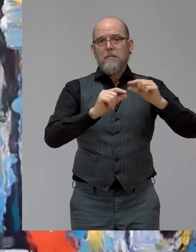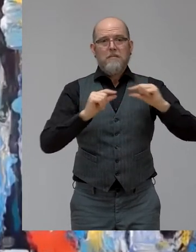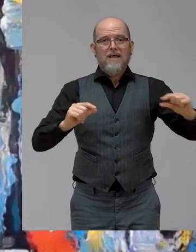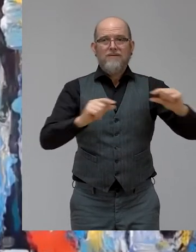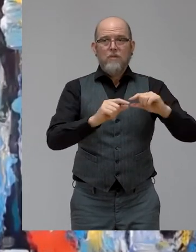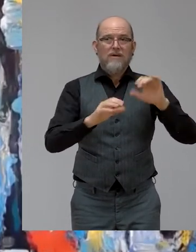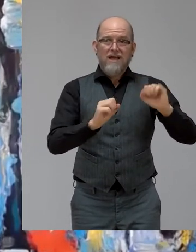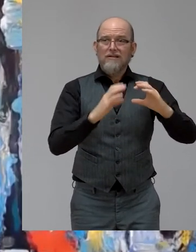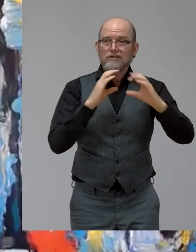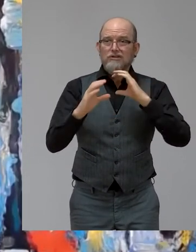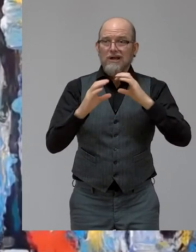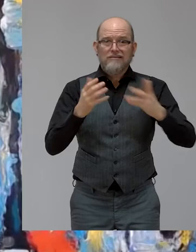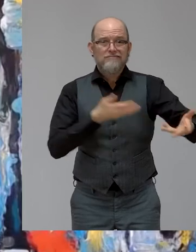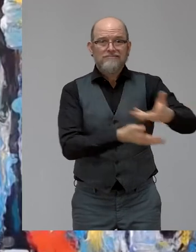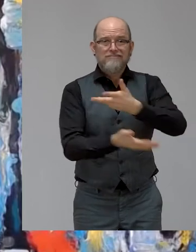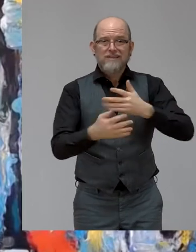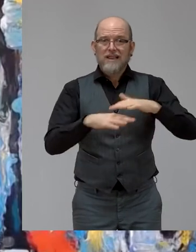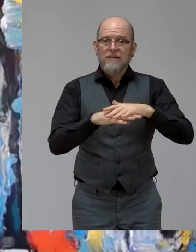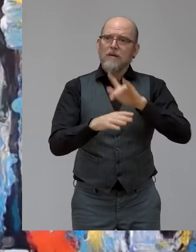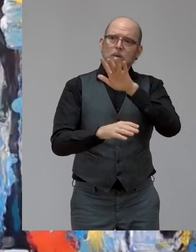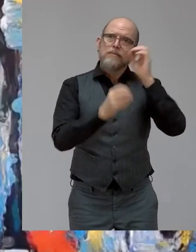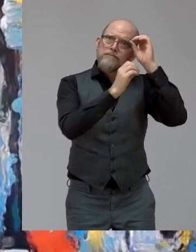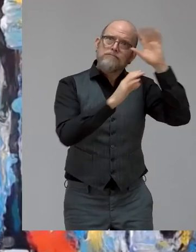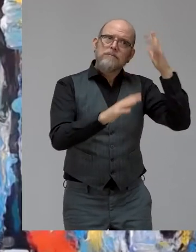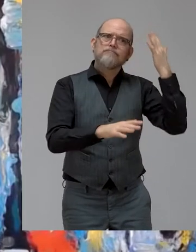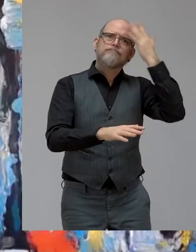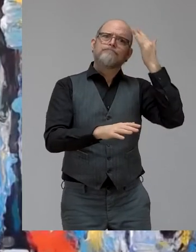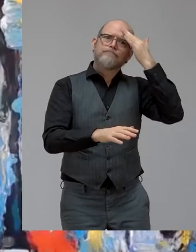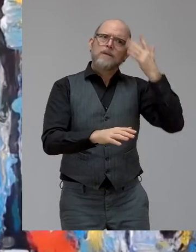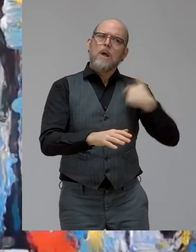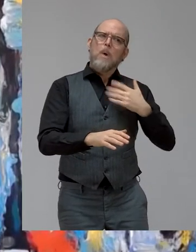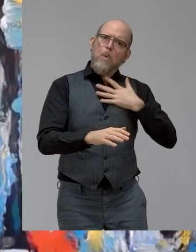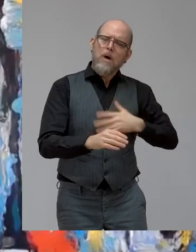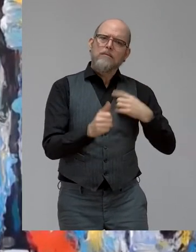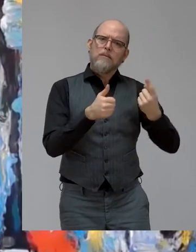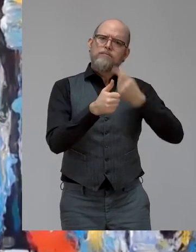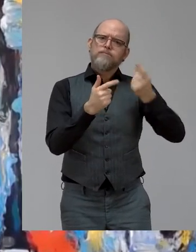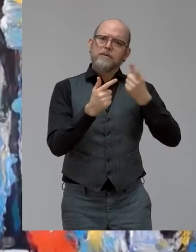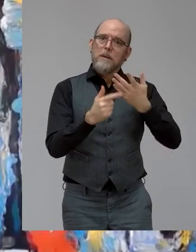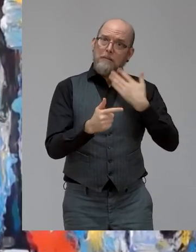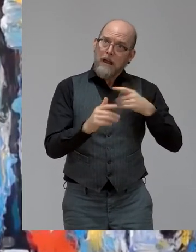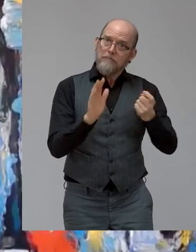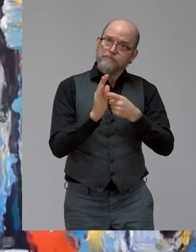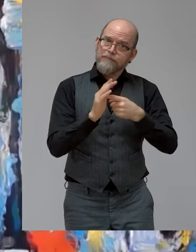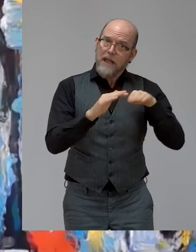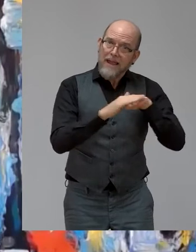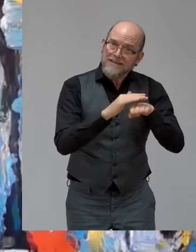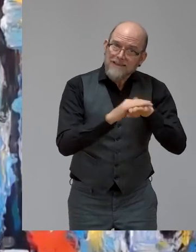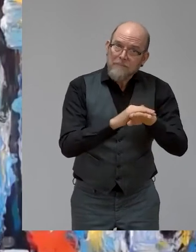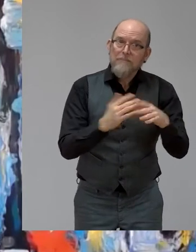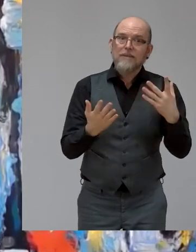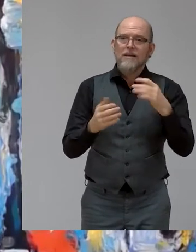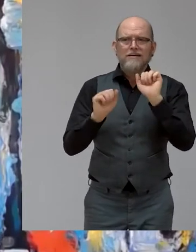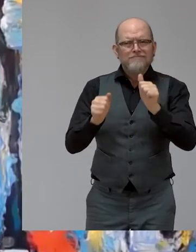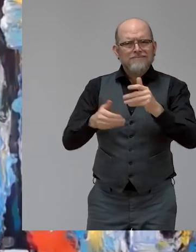are, and to make this even more accessible, I am inviting all my speakers, as I am doing right now, to give a